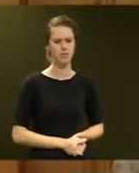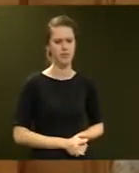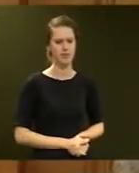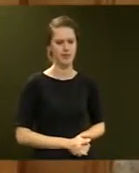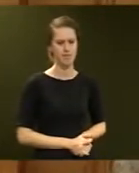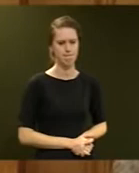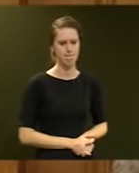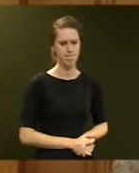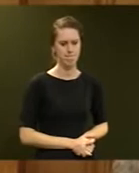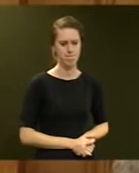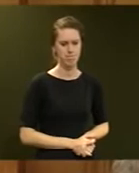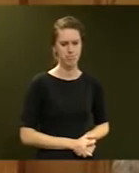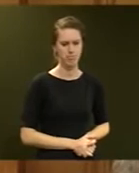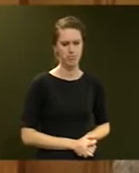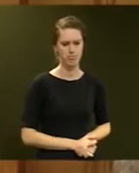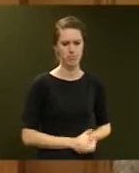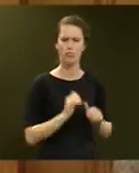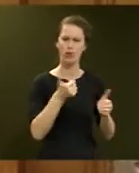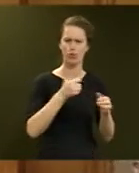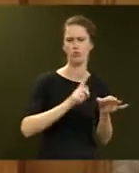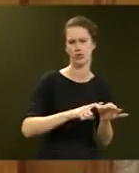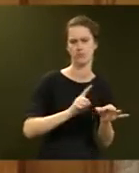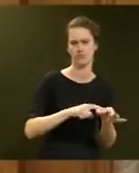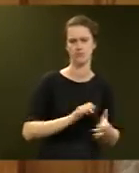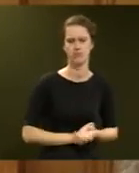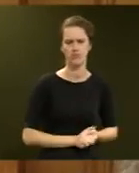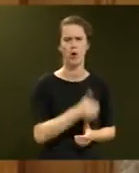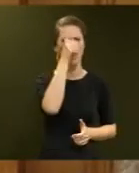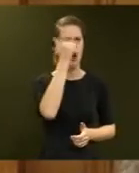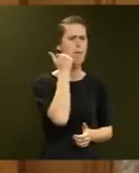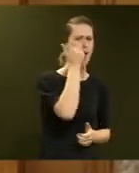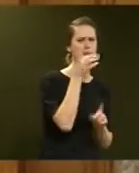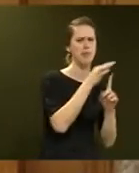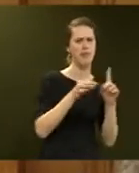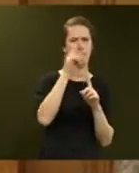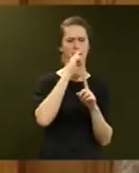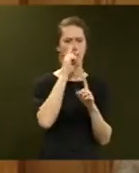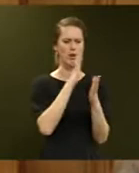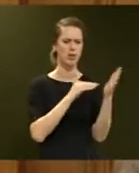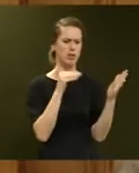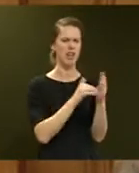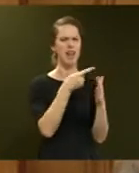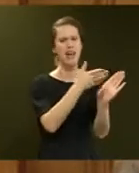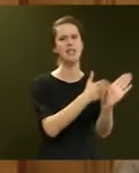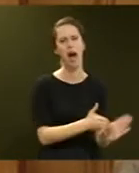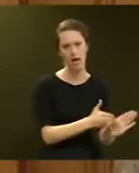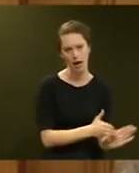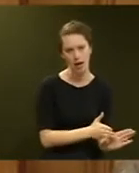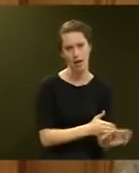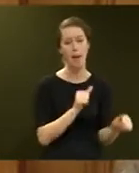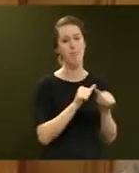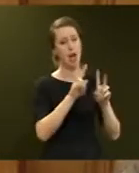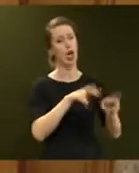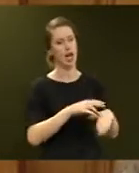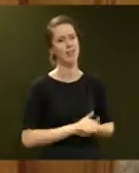He pātai pai taua pātai. We know that Māori and Pacific people in New Zealand are much younger and better looking.